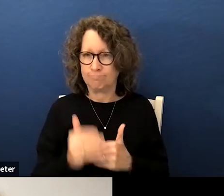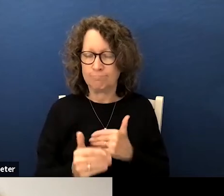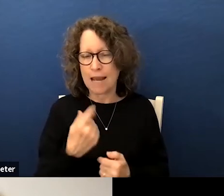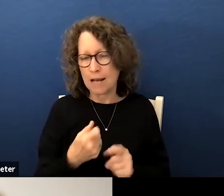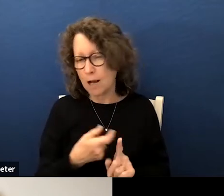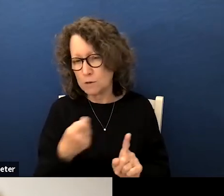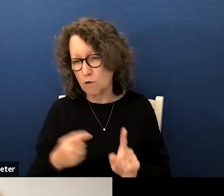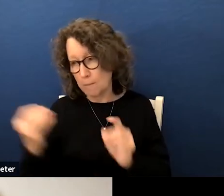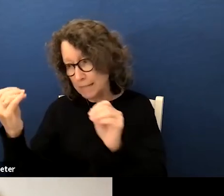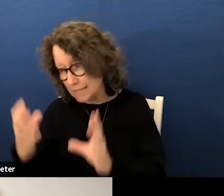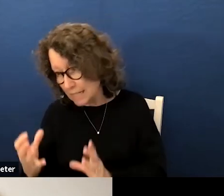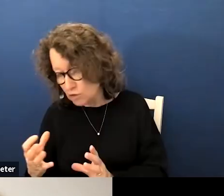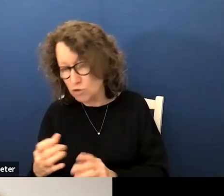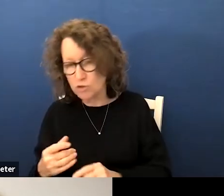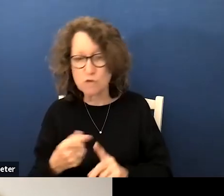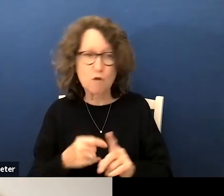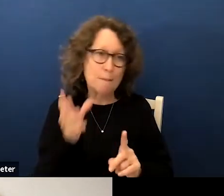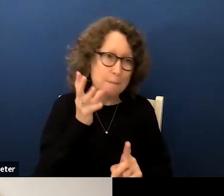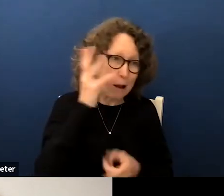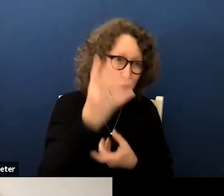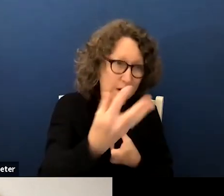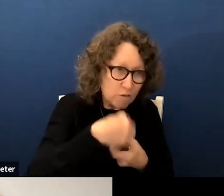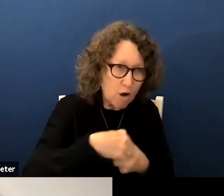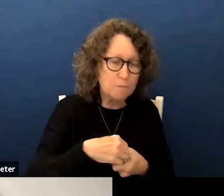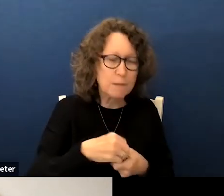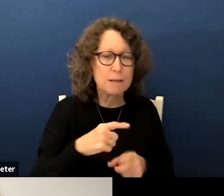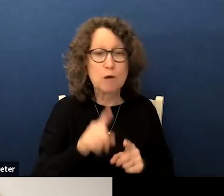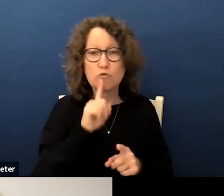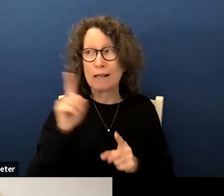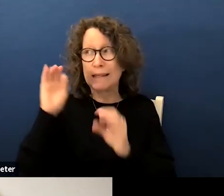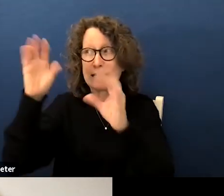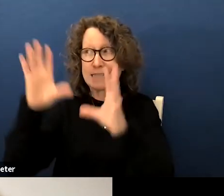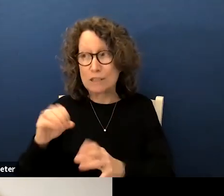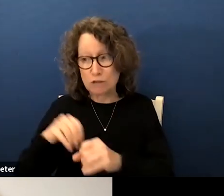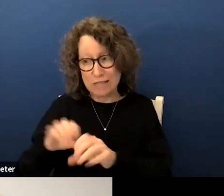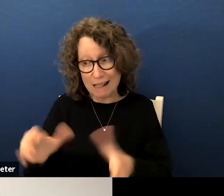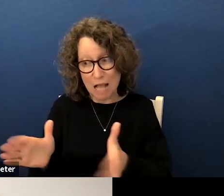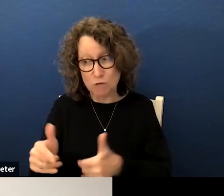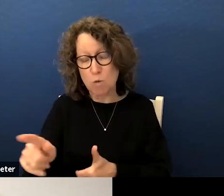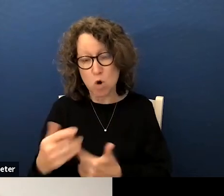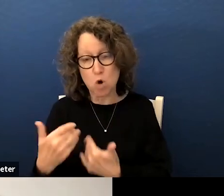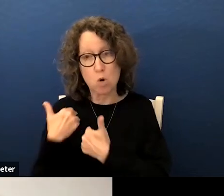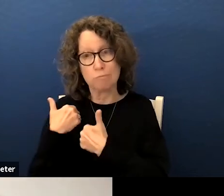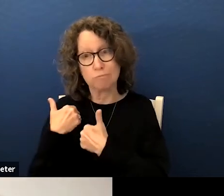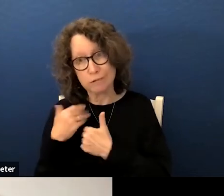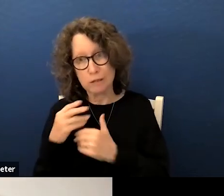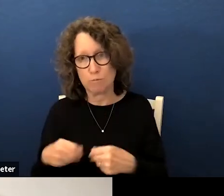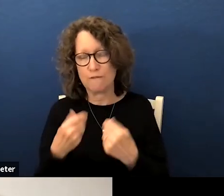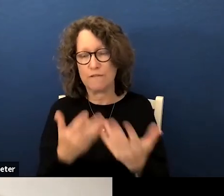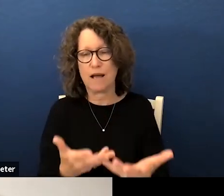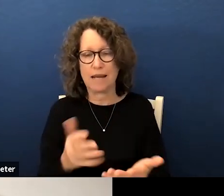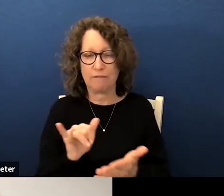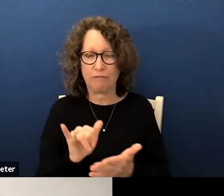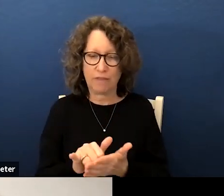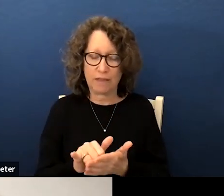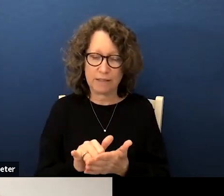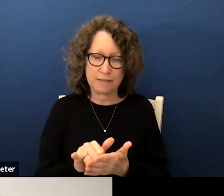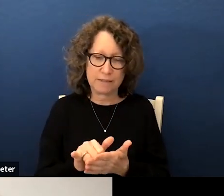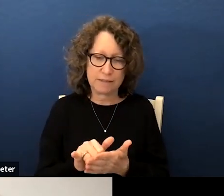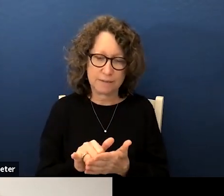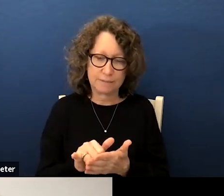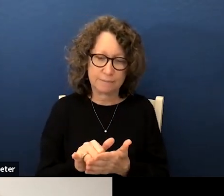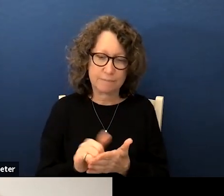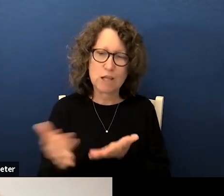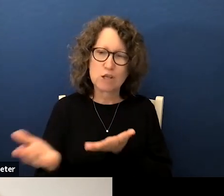teachers it comes from parent involvement too but really the teachers in the classroom who are actually providing these um